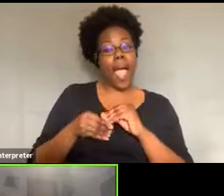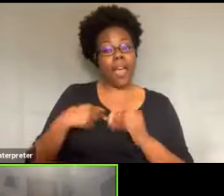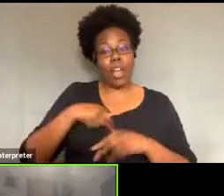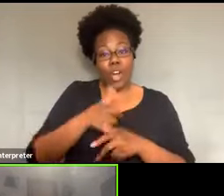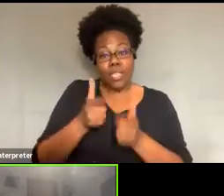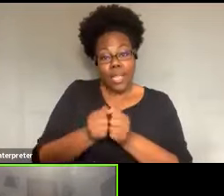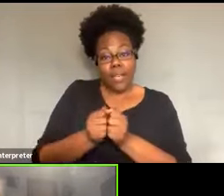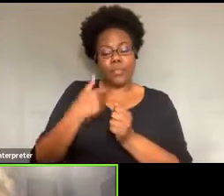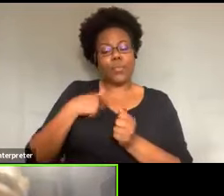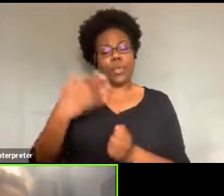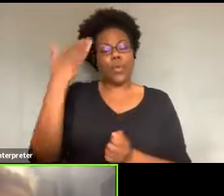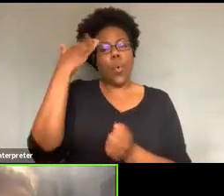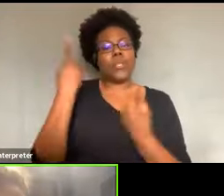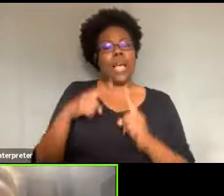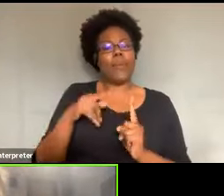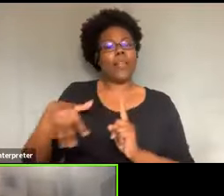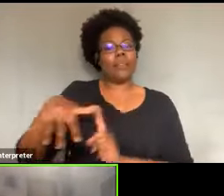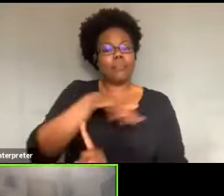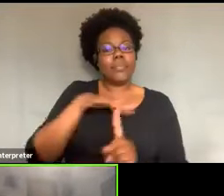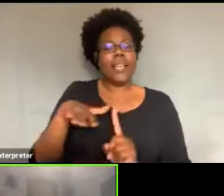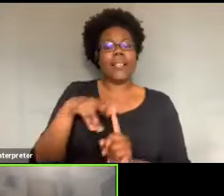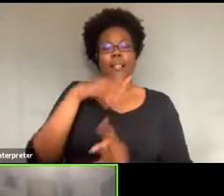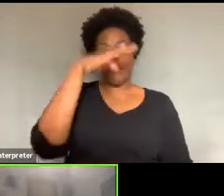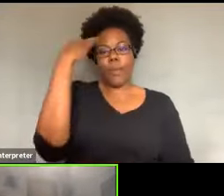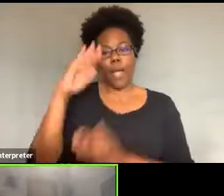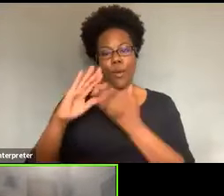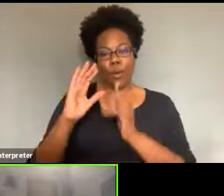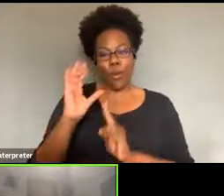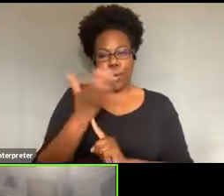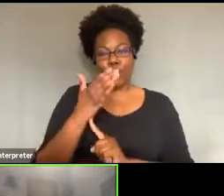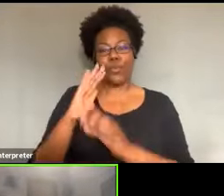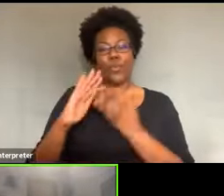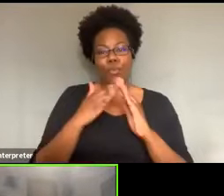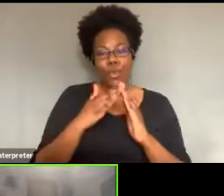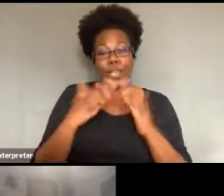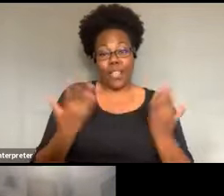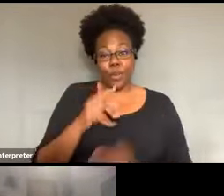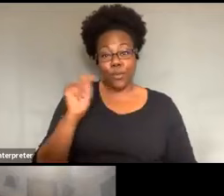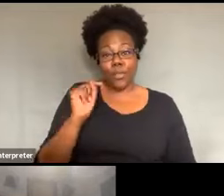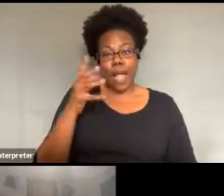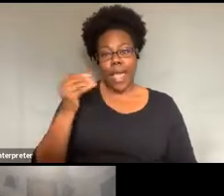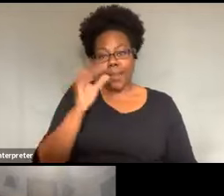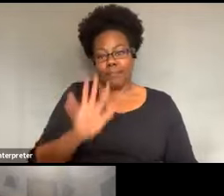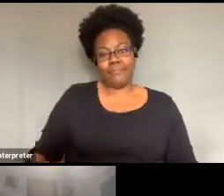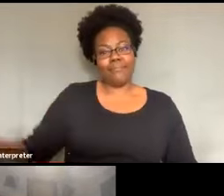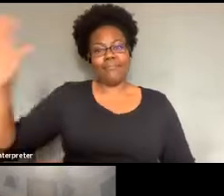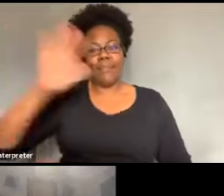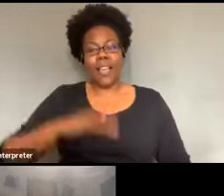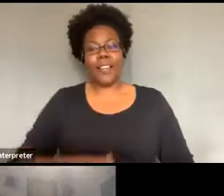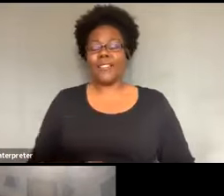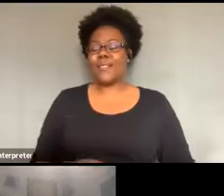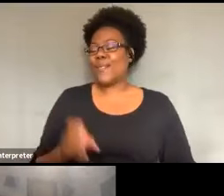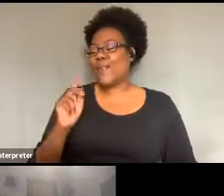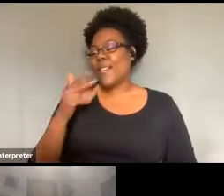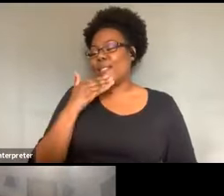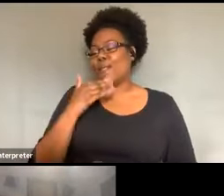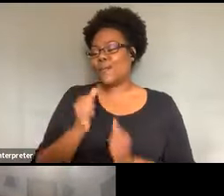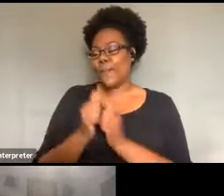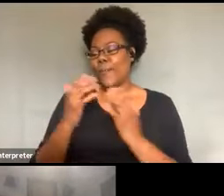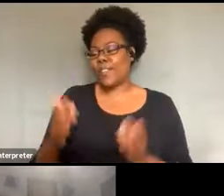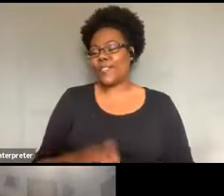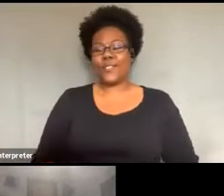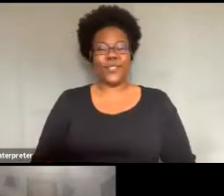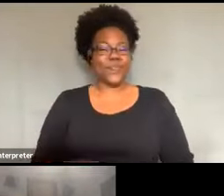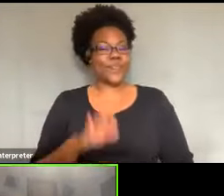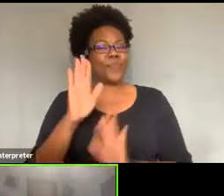the black cultural community here in Tucson and about and beyond. All right. Thank you so much for Bia. Thank you. All right.